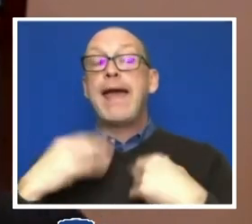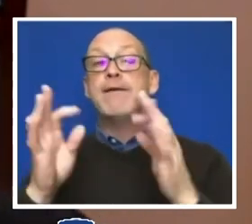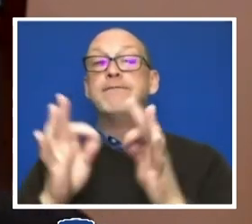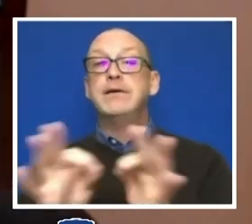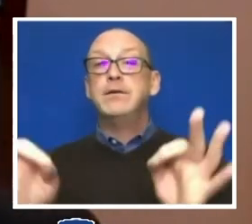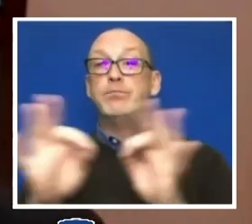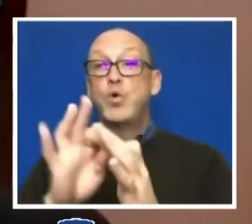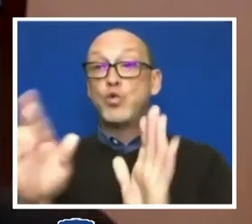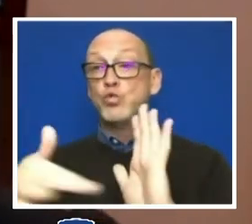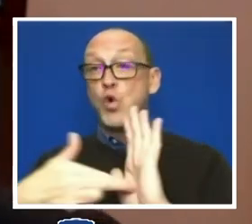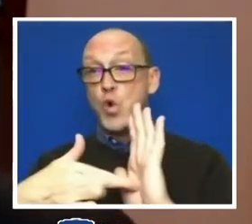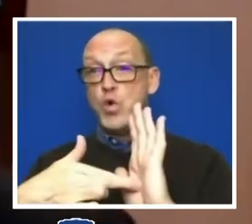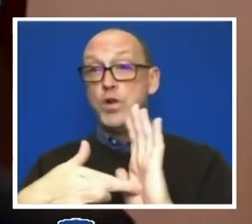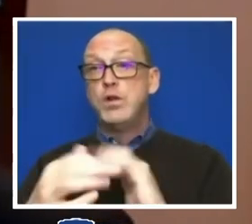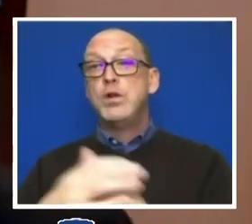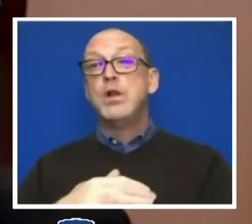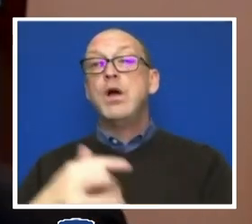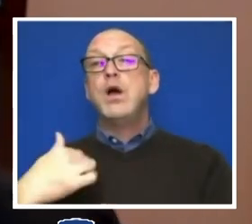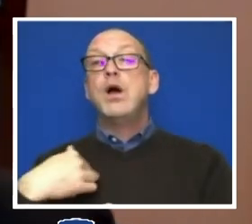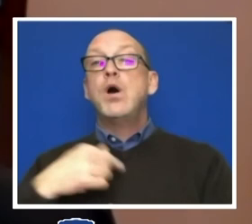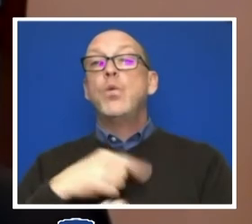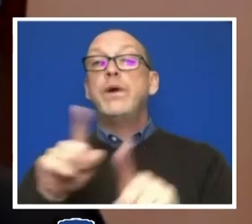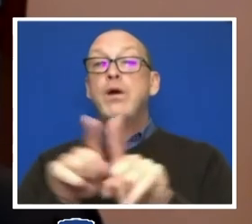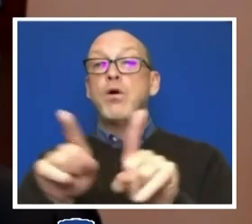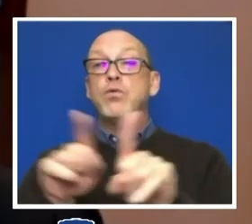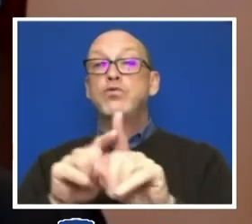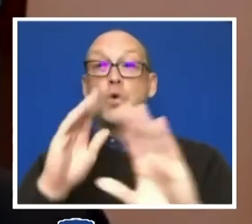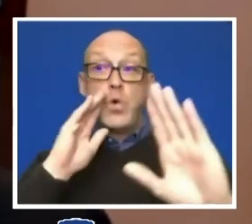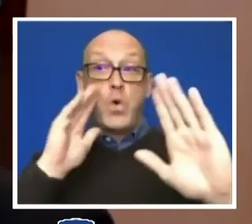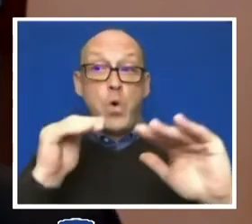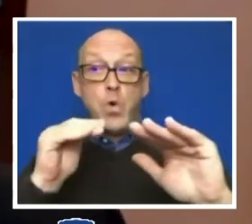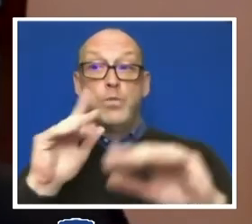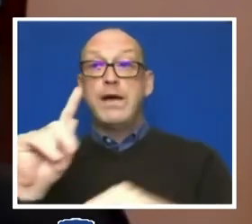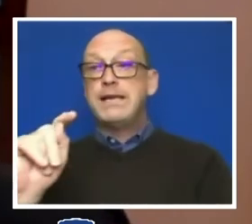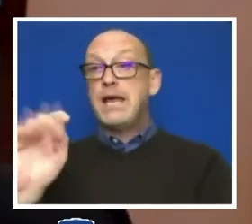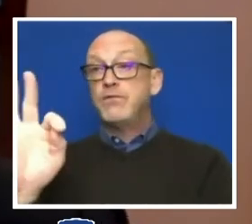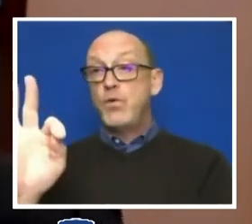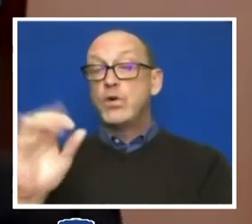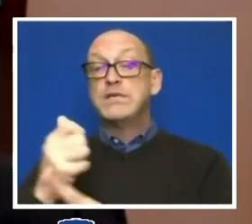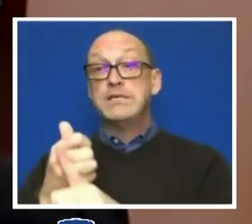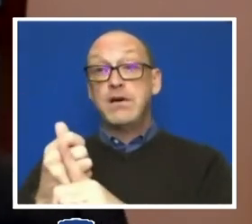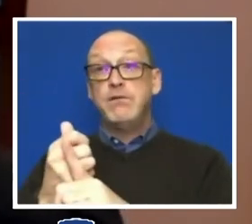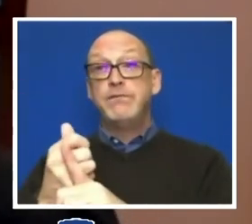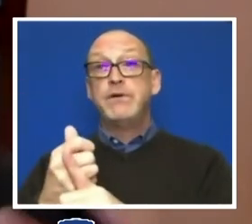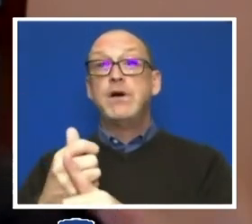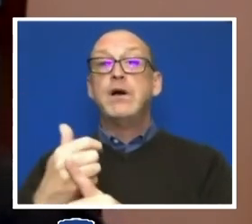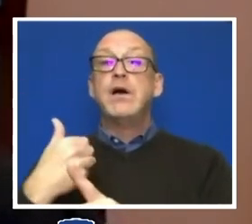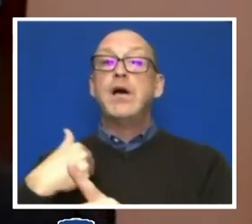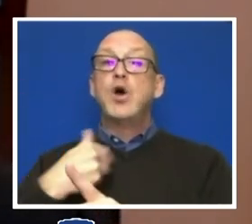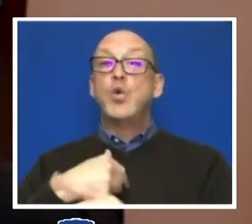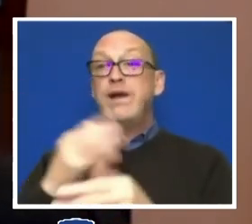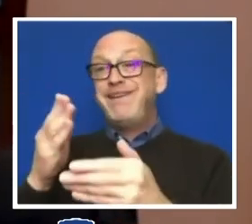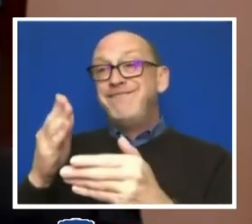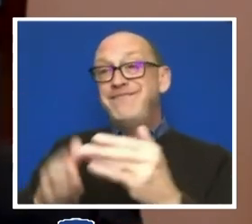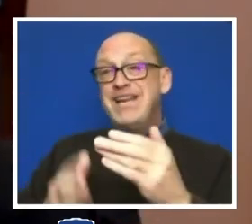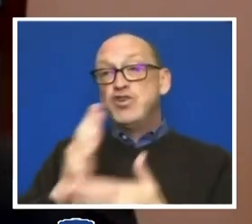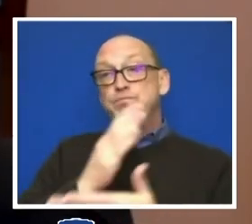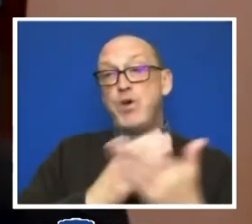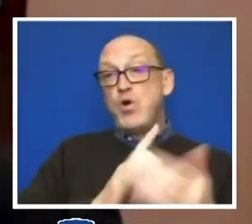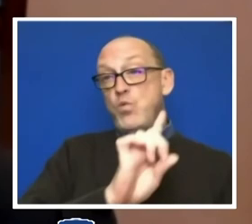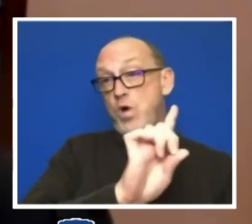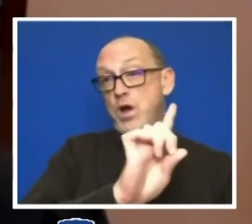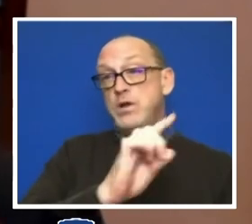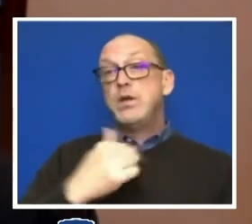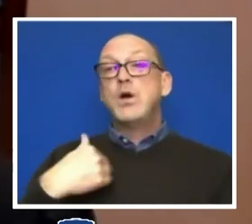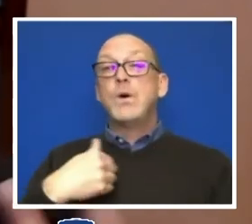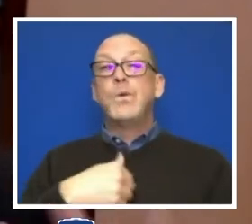And we also hope that our task force, though we've sort of finished phase one, can really